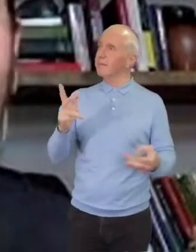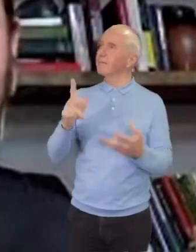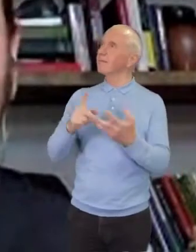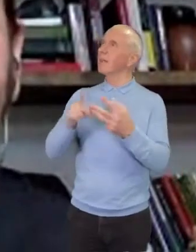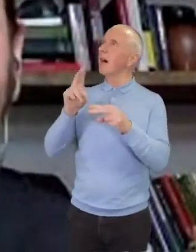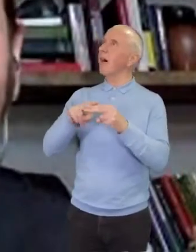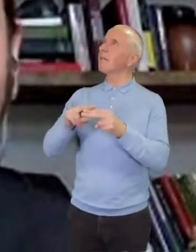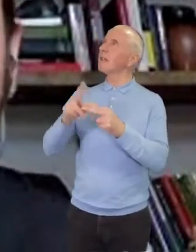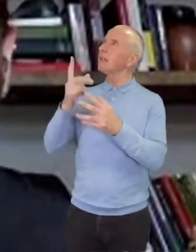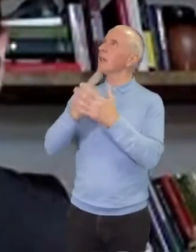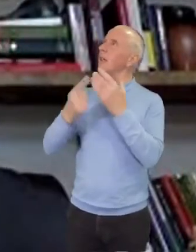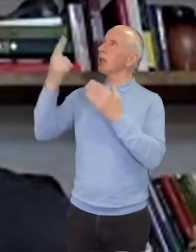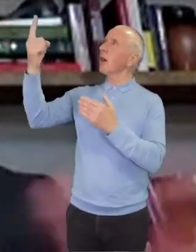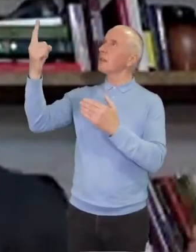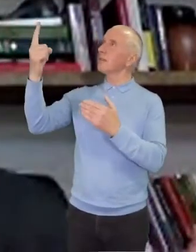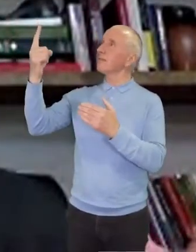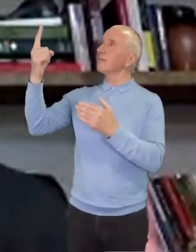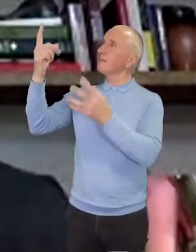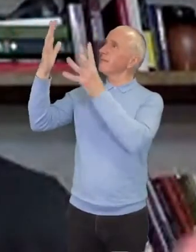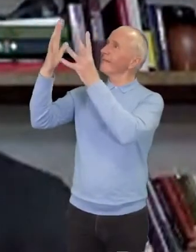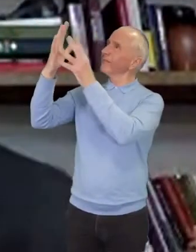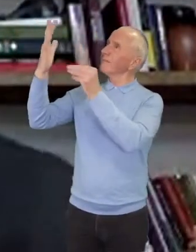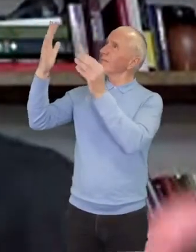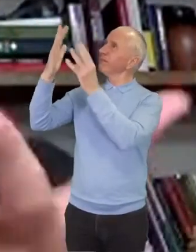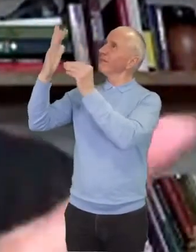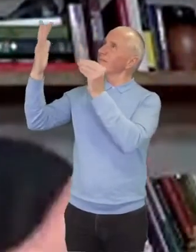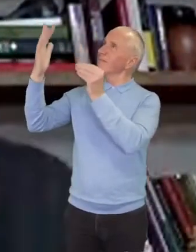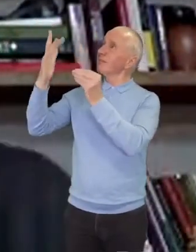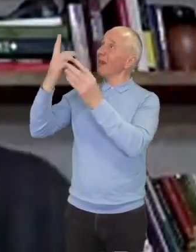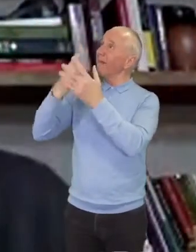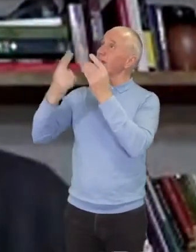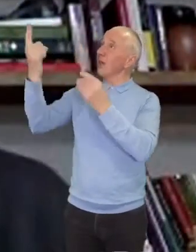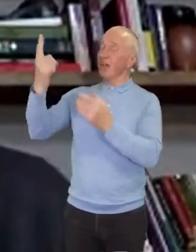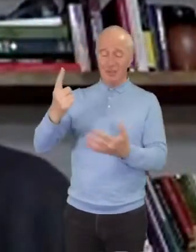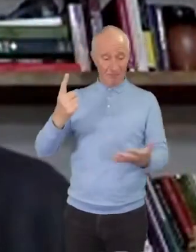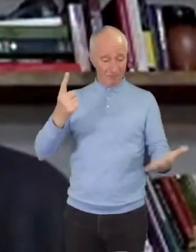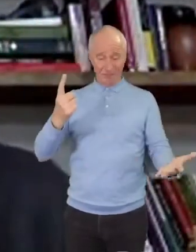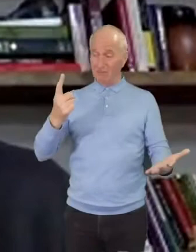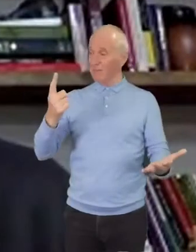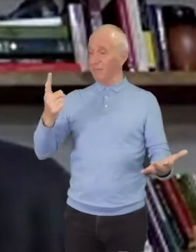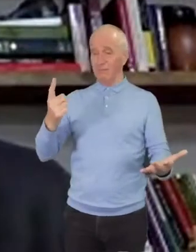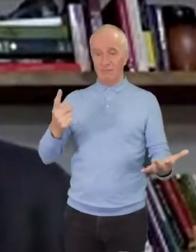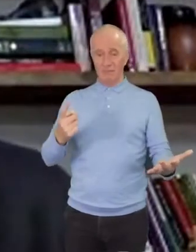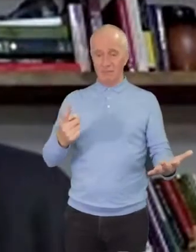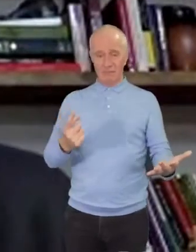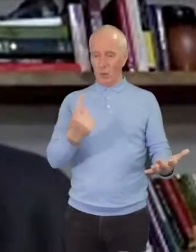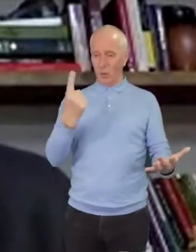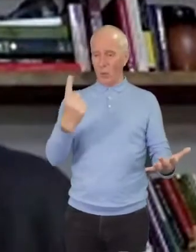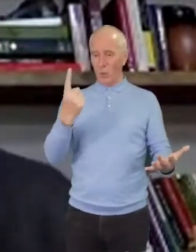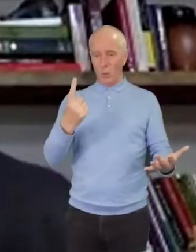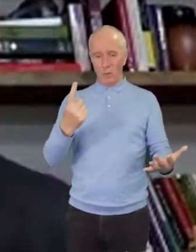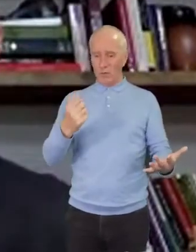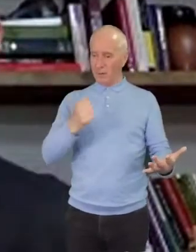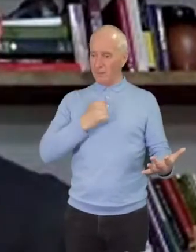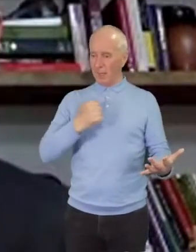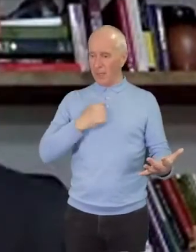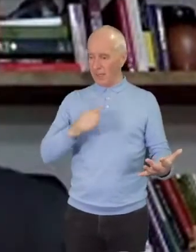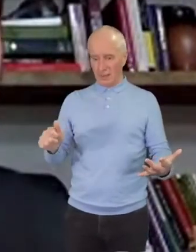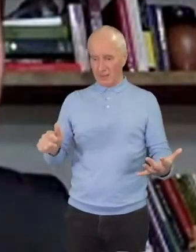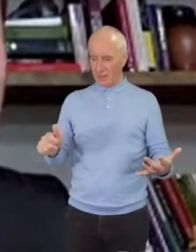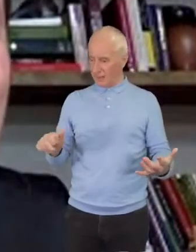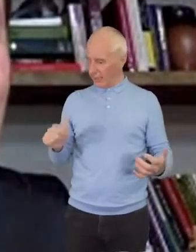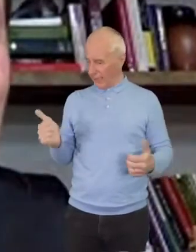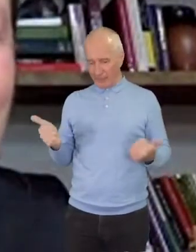image of God. And that's all that matters when it comes to asking who is my neighbor is Whoever